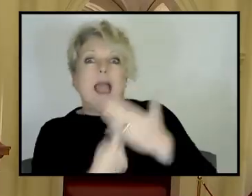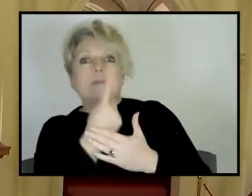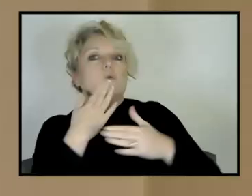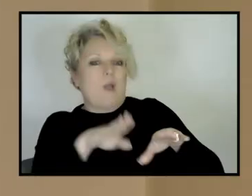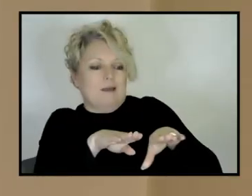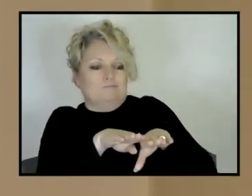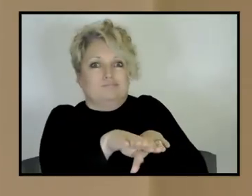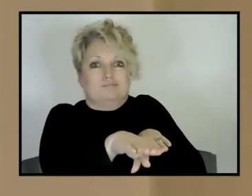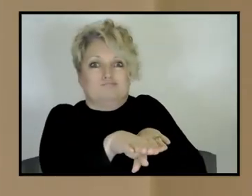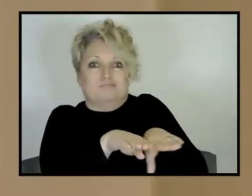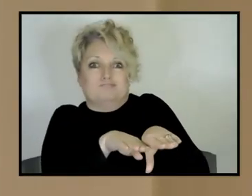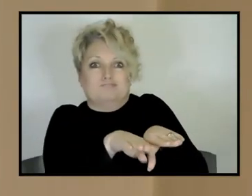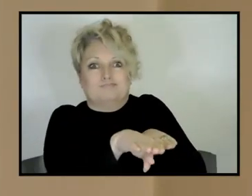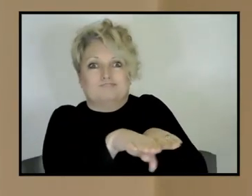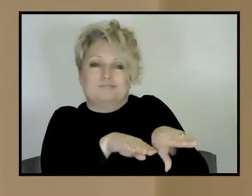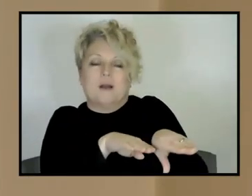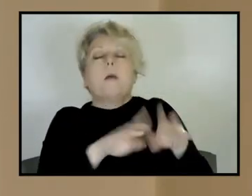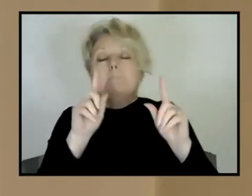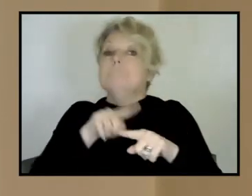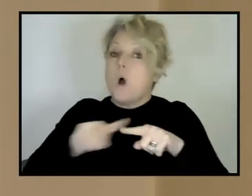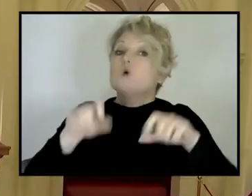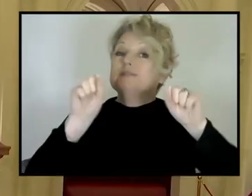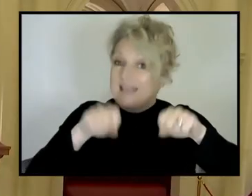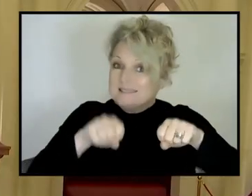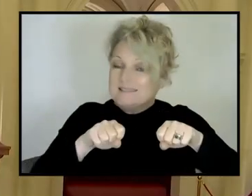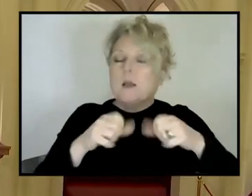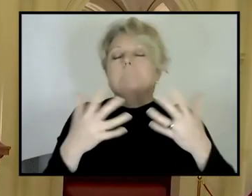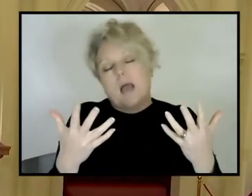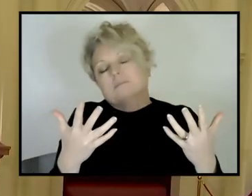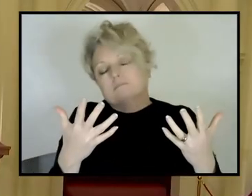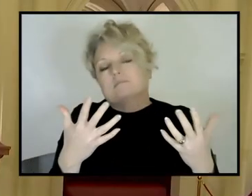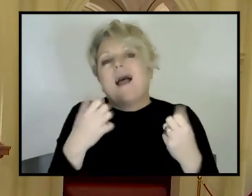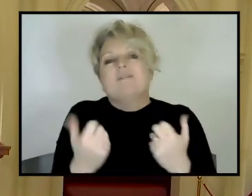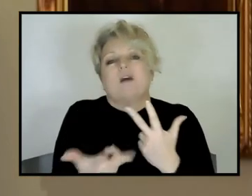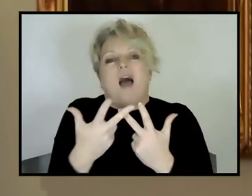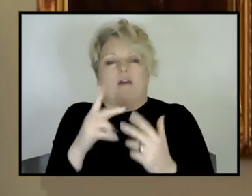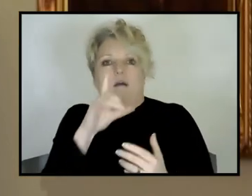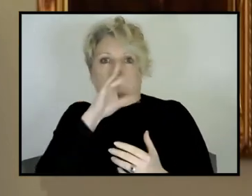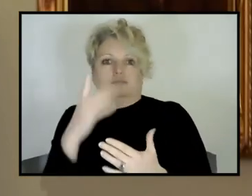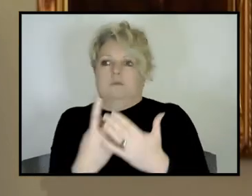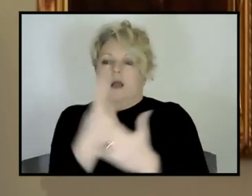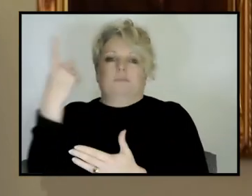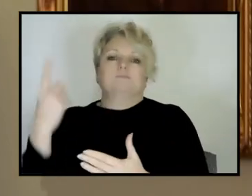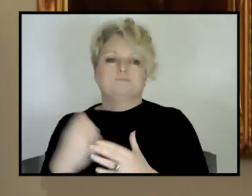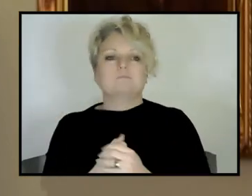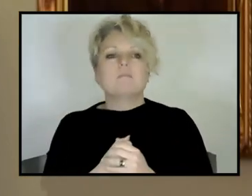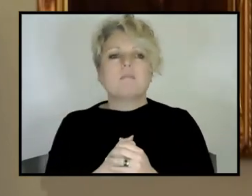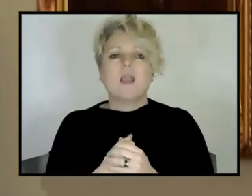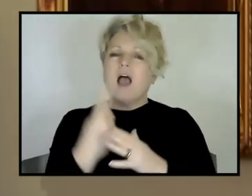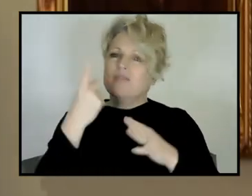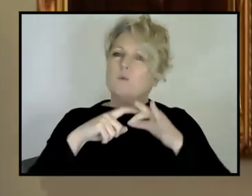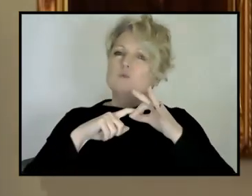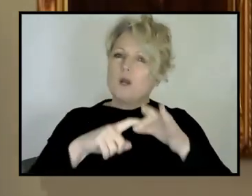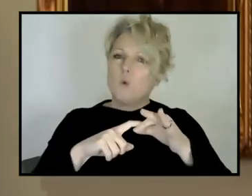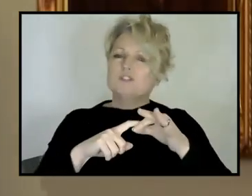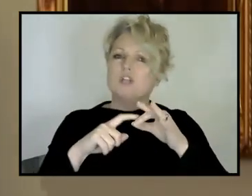vast majority do. Yeah. Absolutely. Yeah. And, and, and we did have a question about volcanoes, uh, on Facebook.